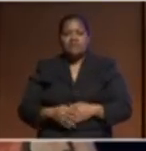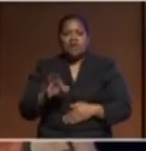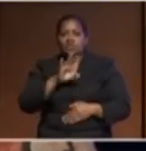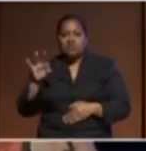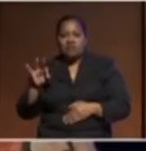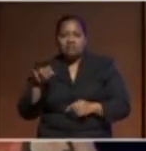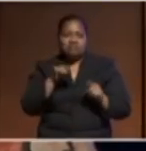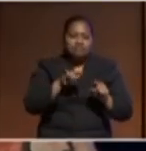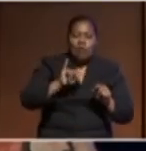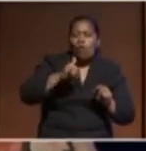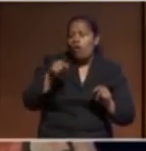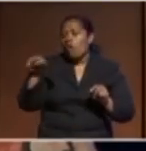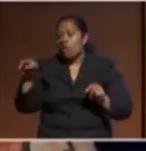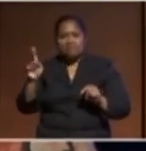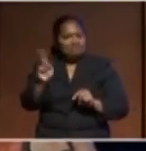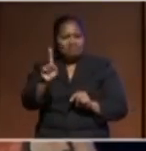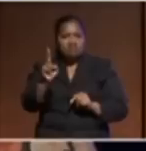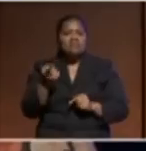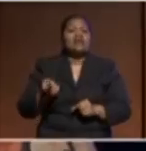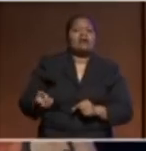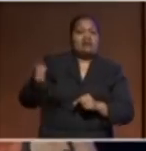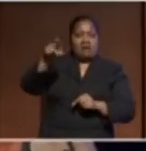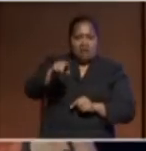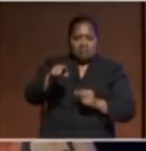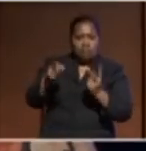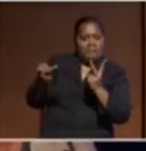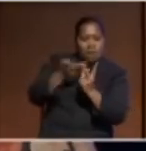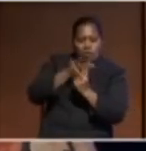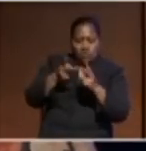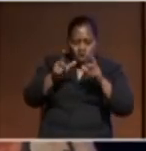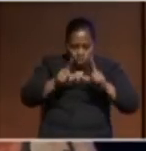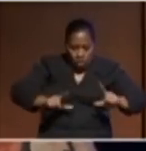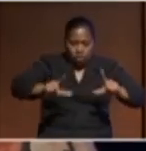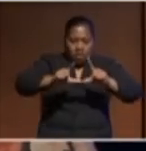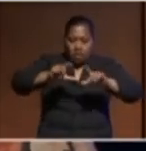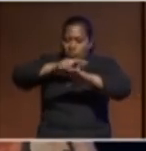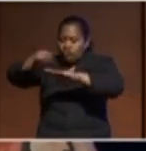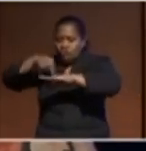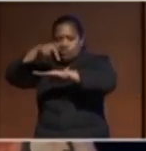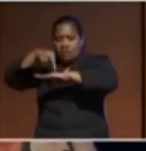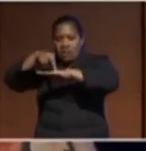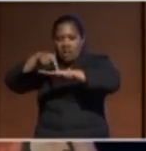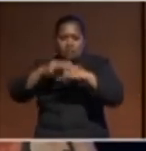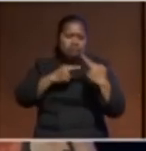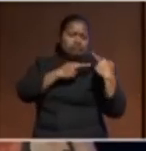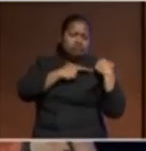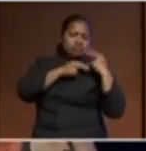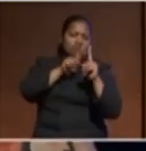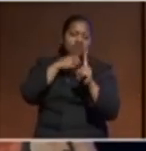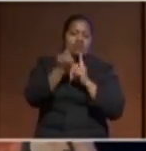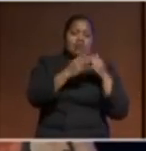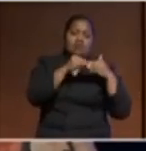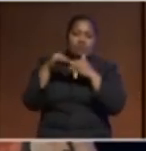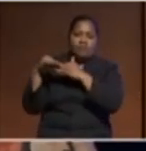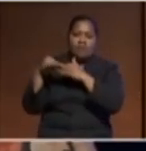it is an and both local and regional the role of traditional leadership the role of our culture